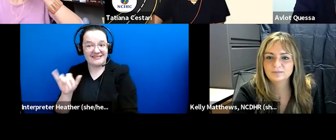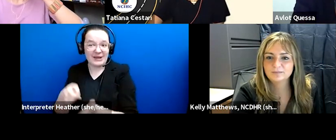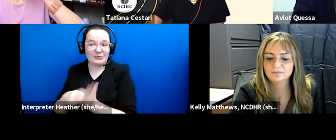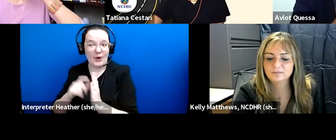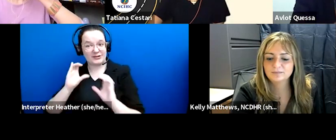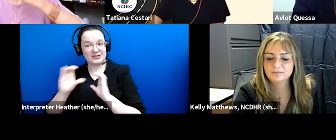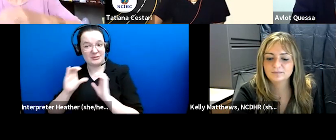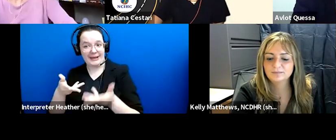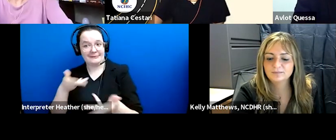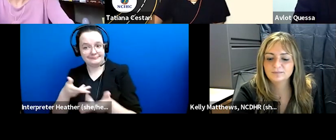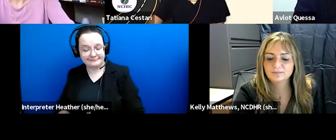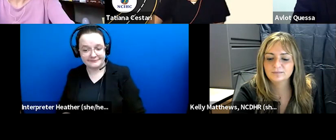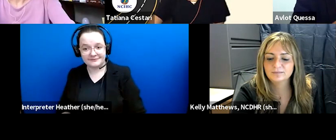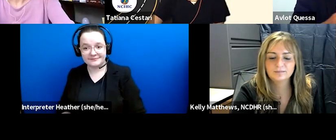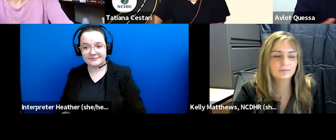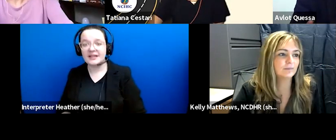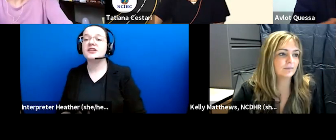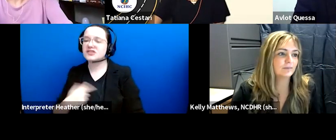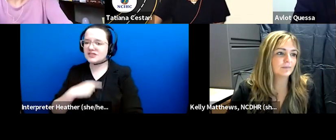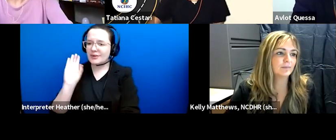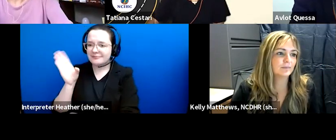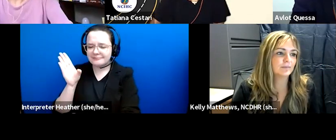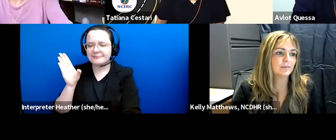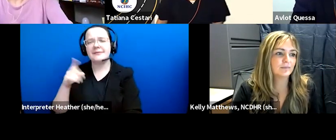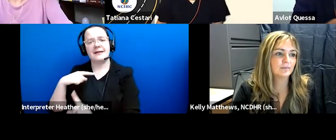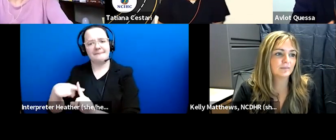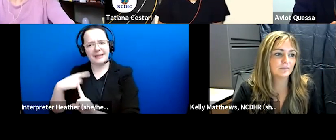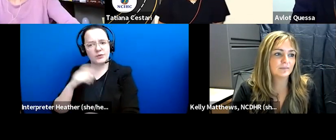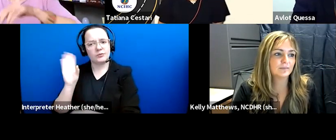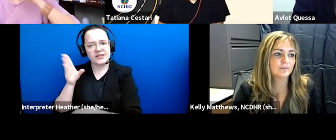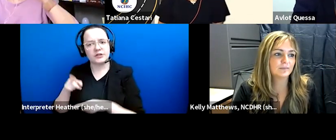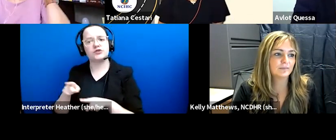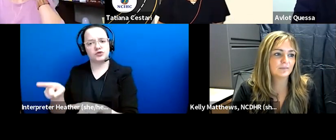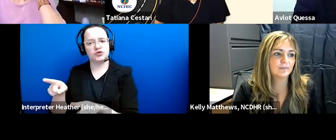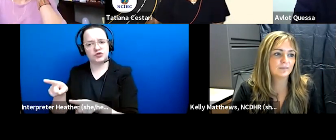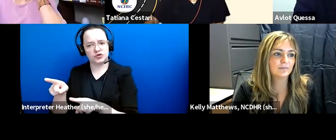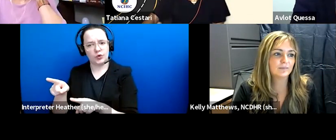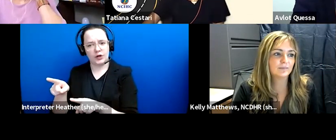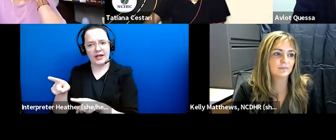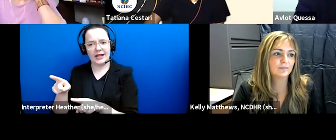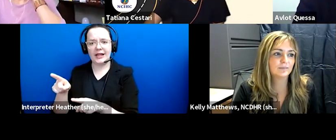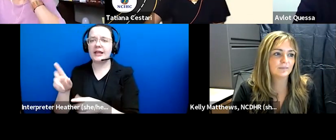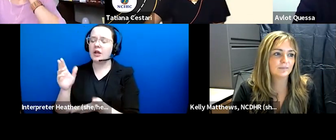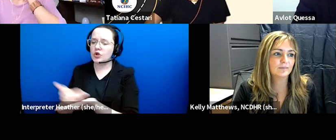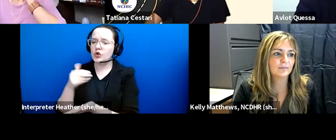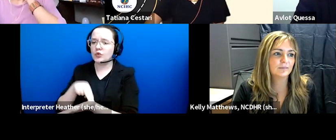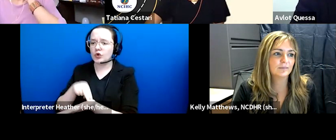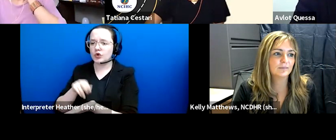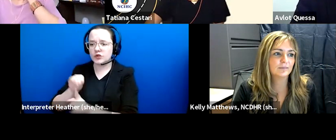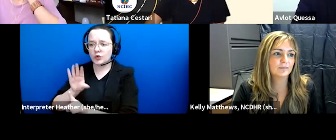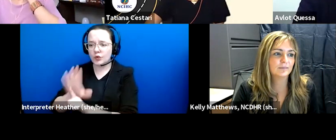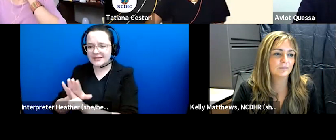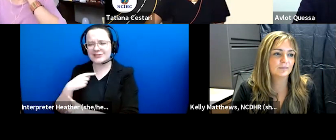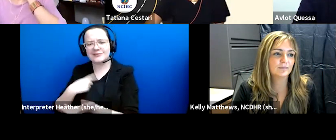addition to that we also present at new nursing orientations where we you know we talk to our new nurses about language